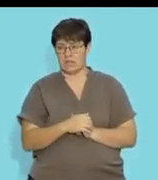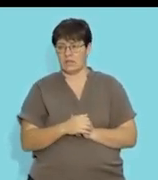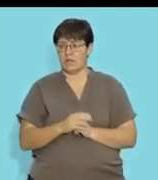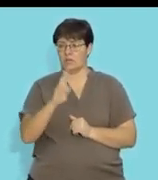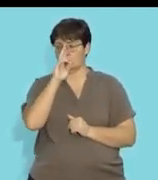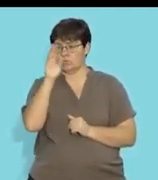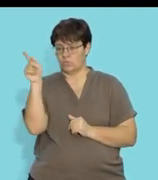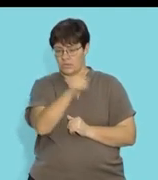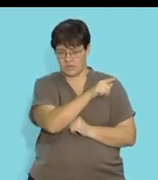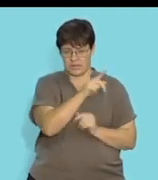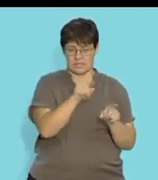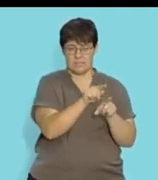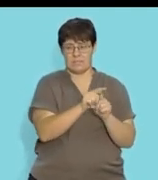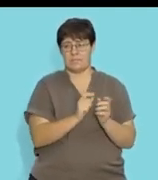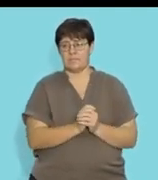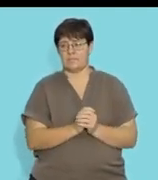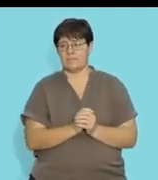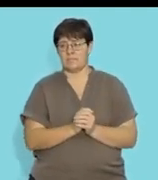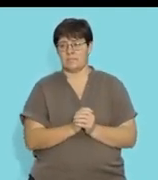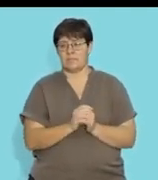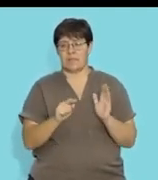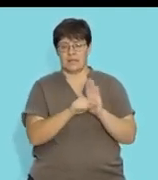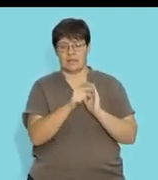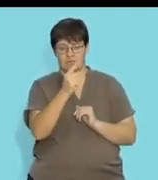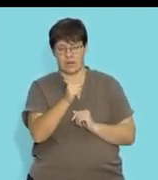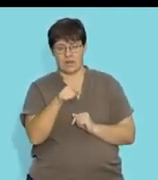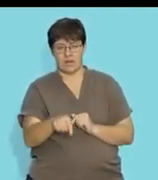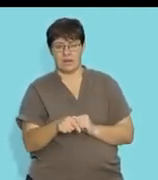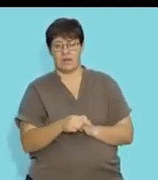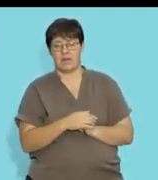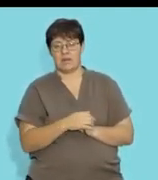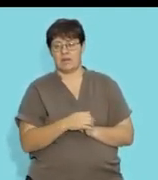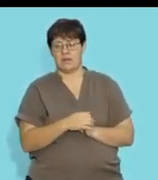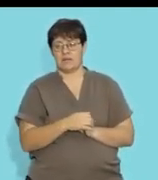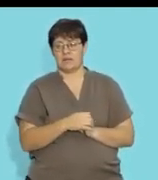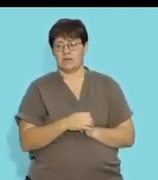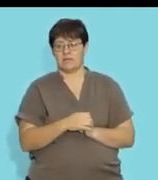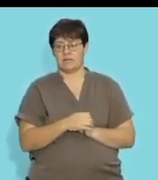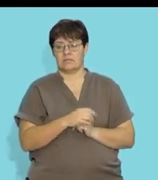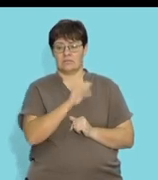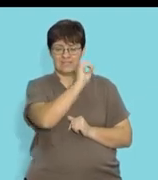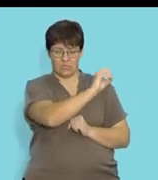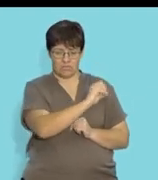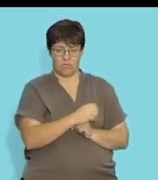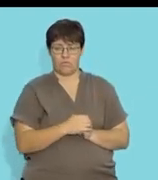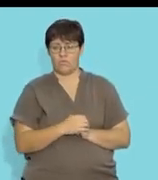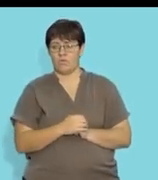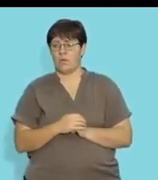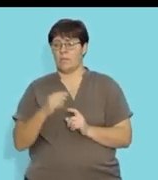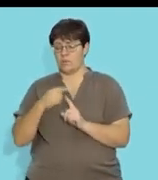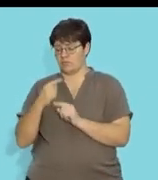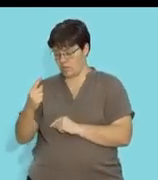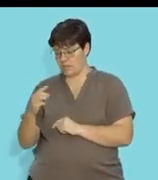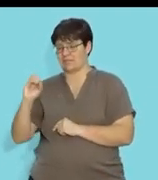3 there. 2 goes with 3 as well. Negative 1 goes with... Negative 1 goes with